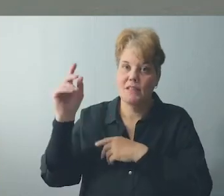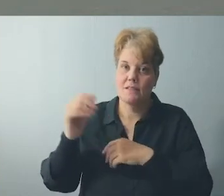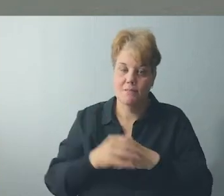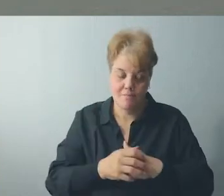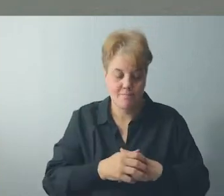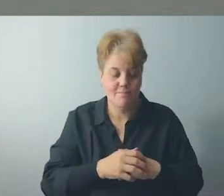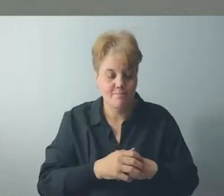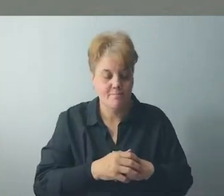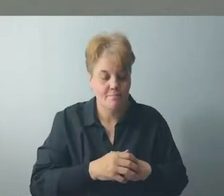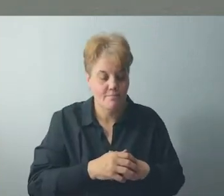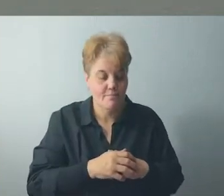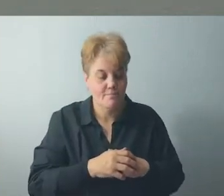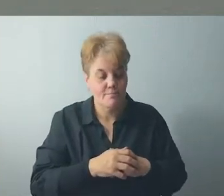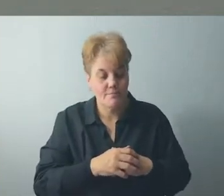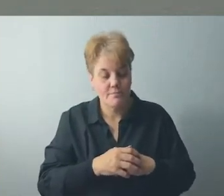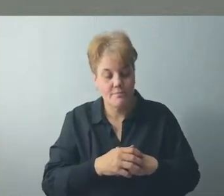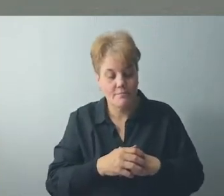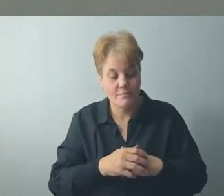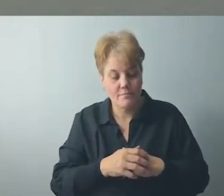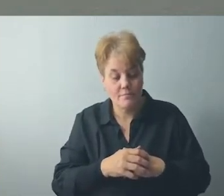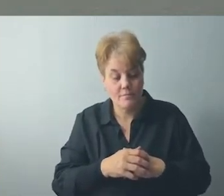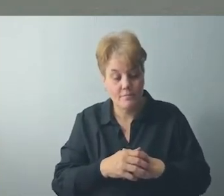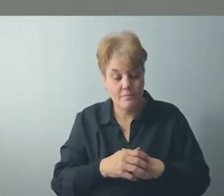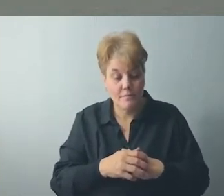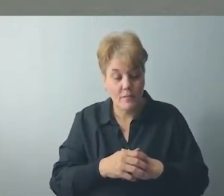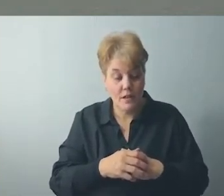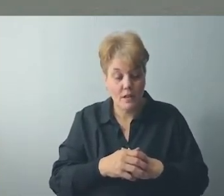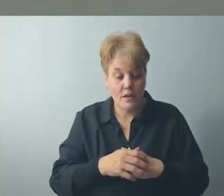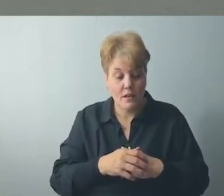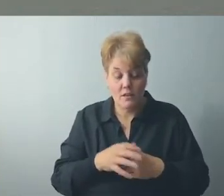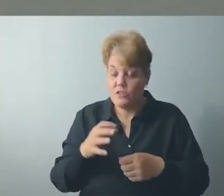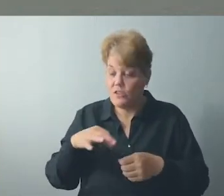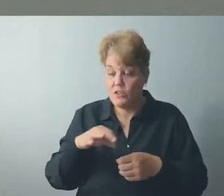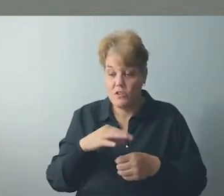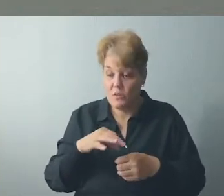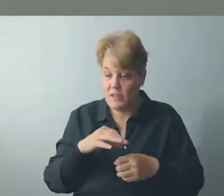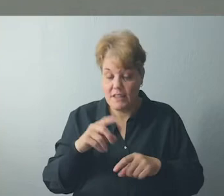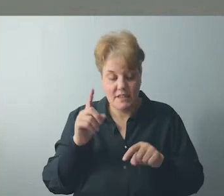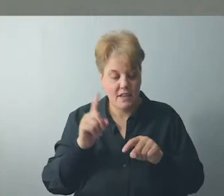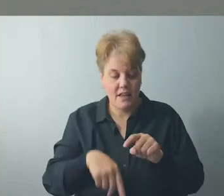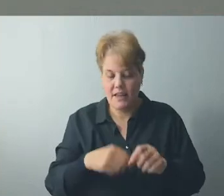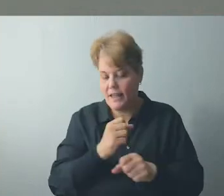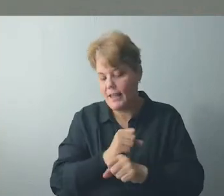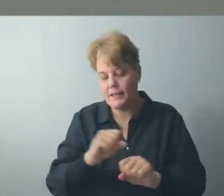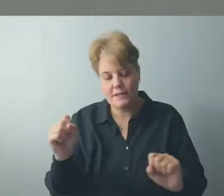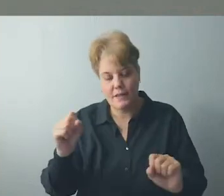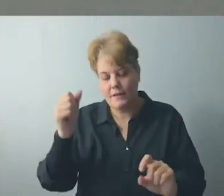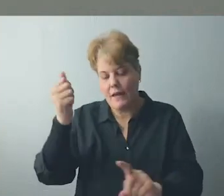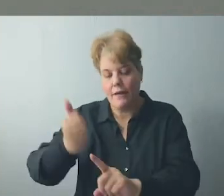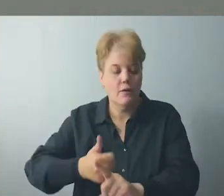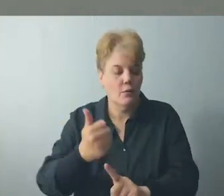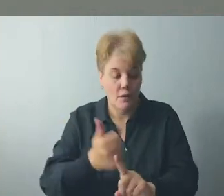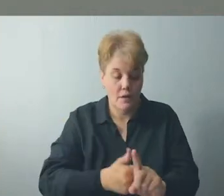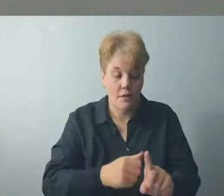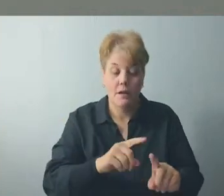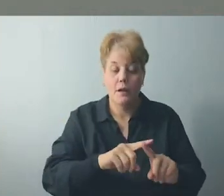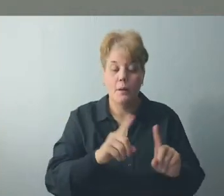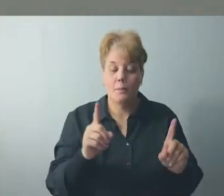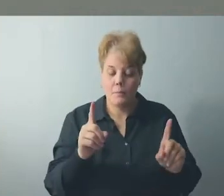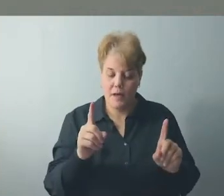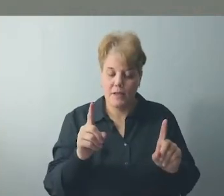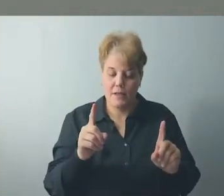do for another person. While this cannot save everyone, which is true even for the Australian angel,